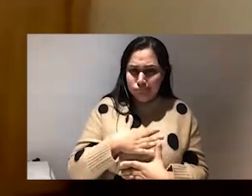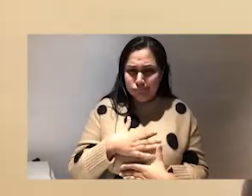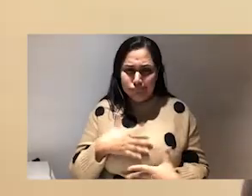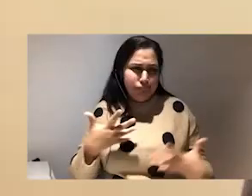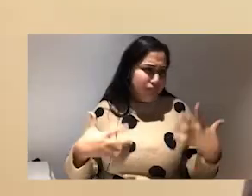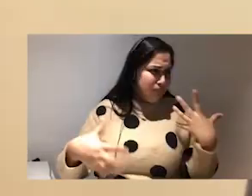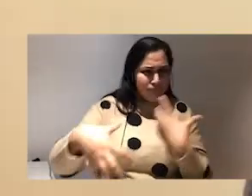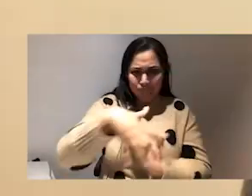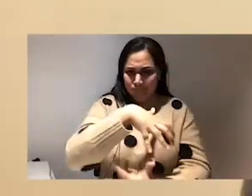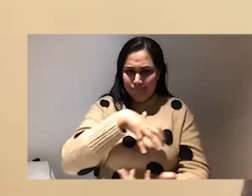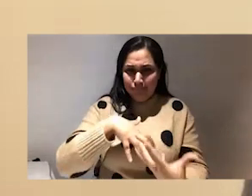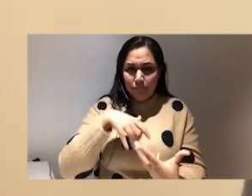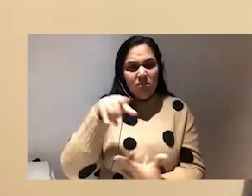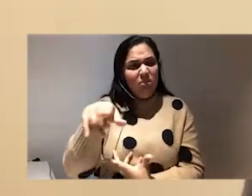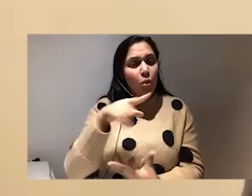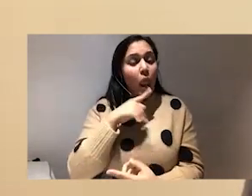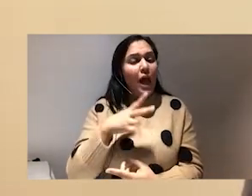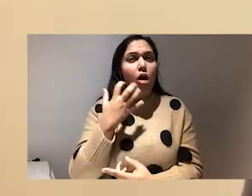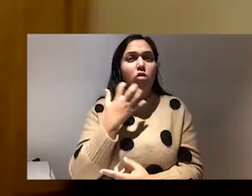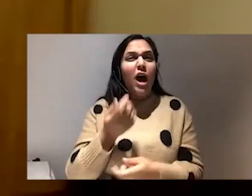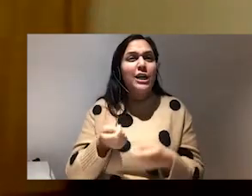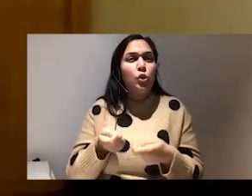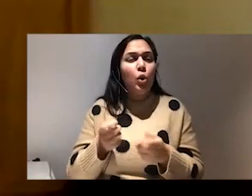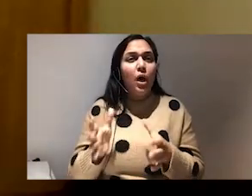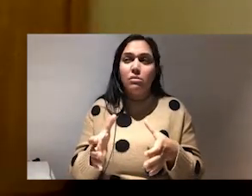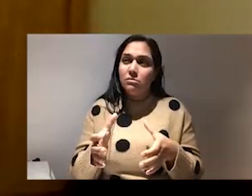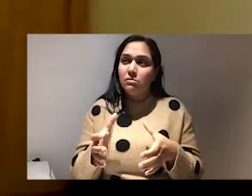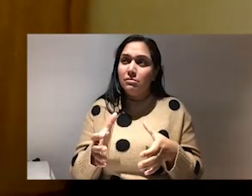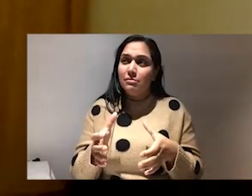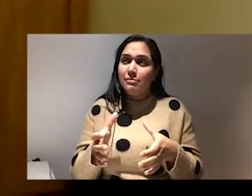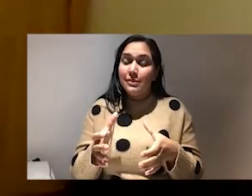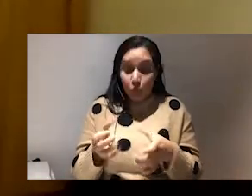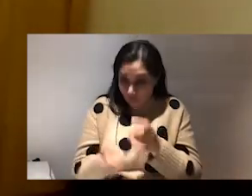It was like a rice cooker. It was like a rice cooker that was on fire.